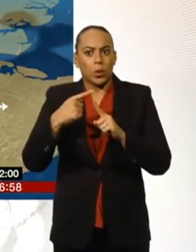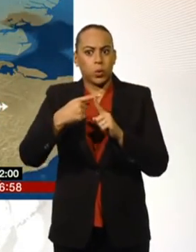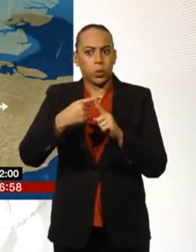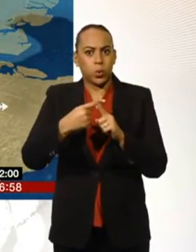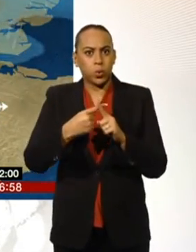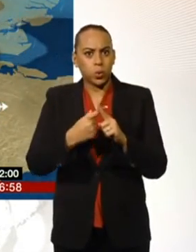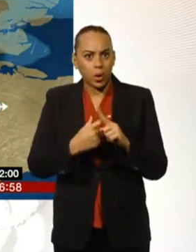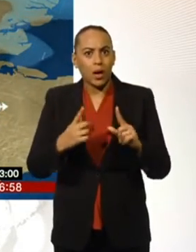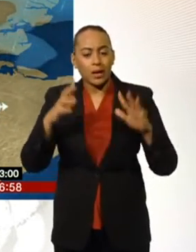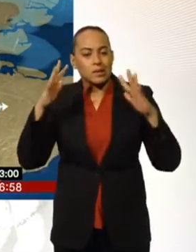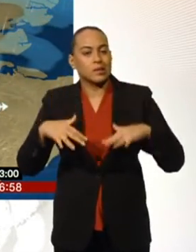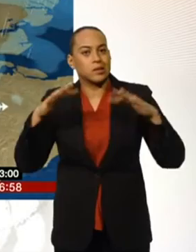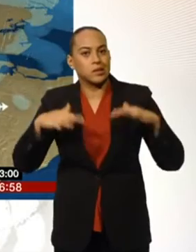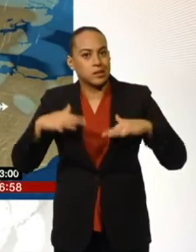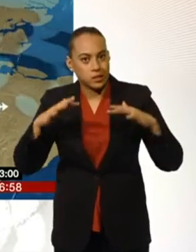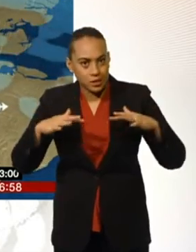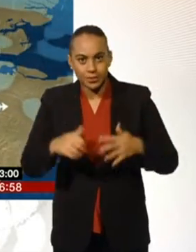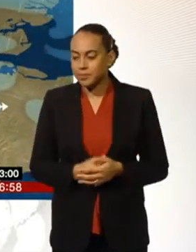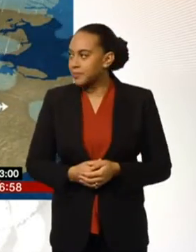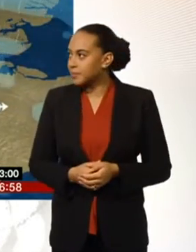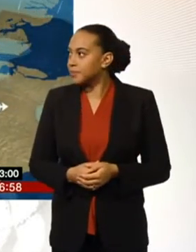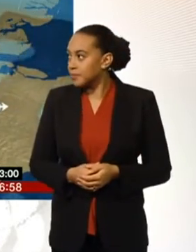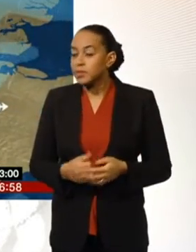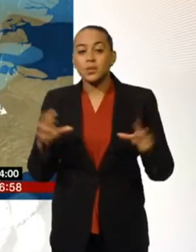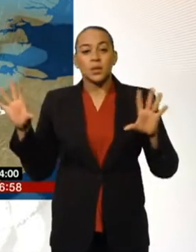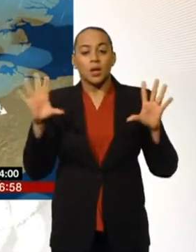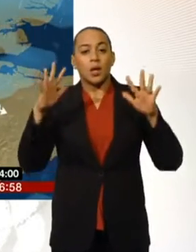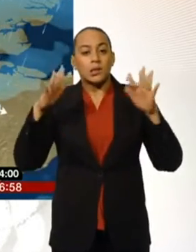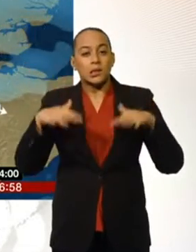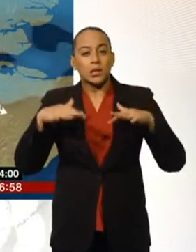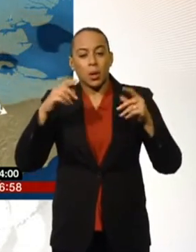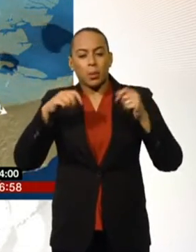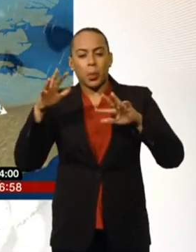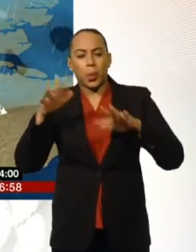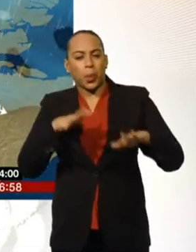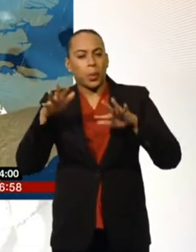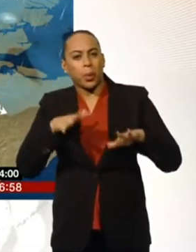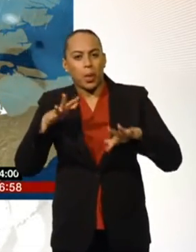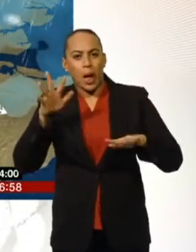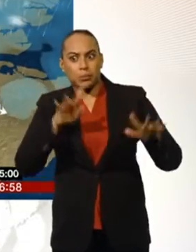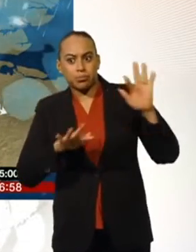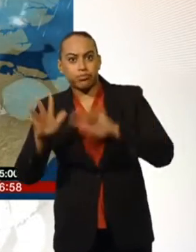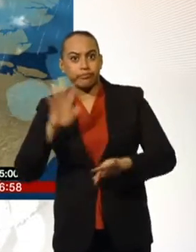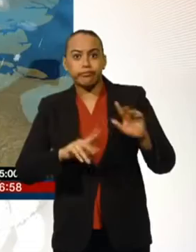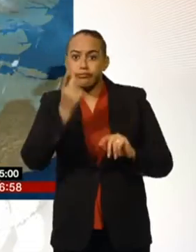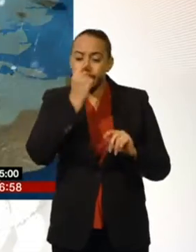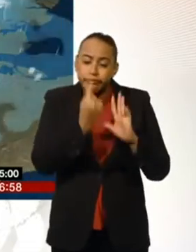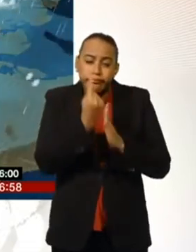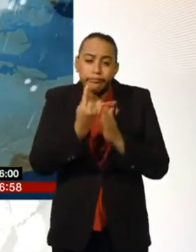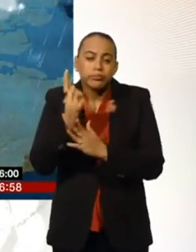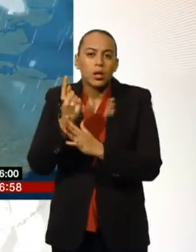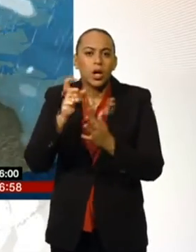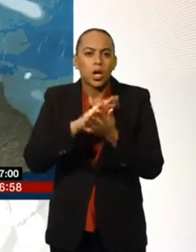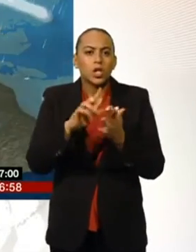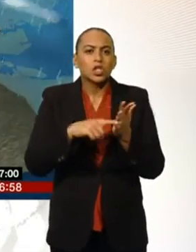to see those showers tracking down from the north. Now, those showers could turn a little bit wintry, some sleet, even possibly a few flakes of snow, particularly over the tops of the